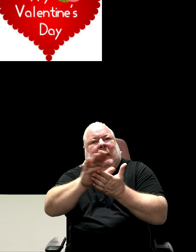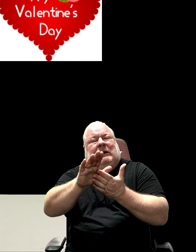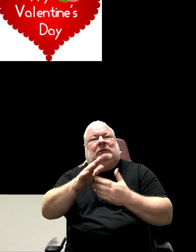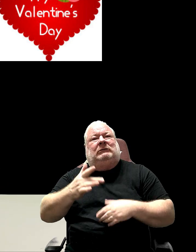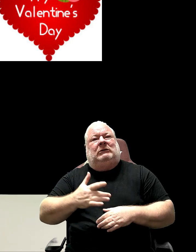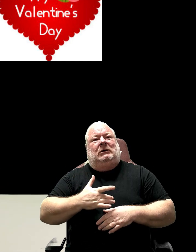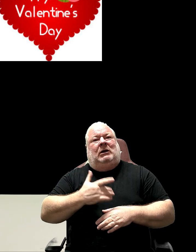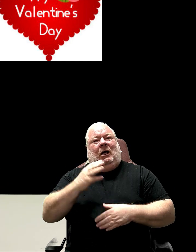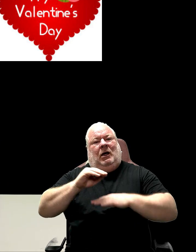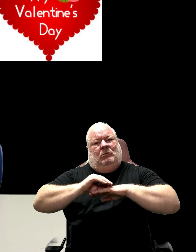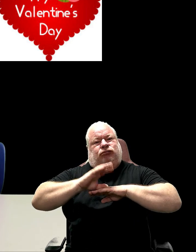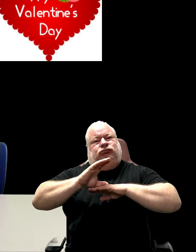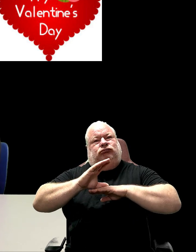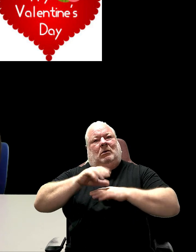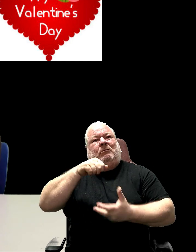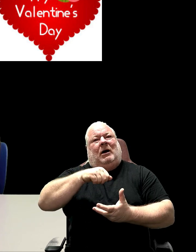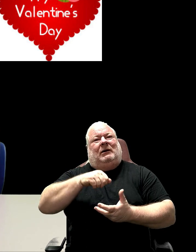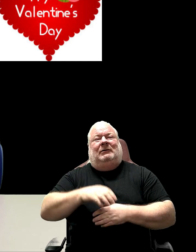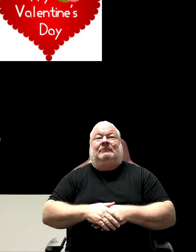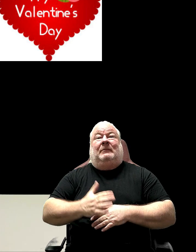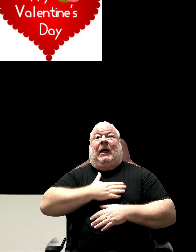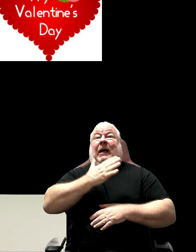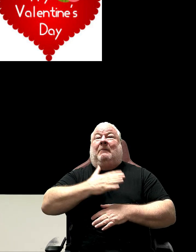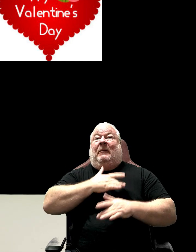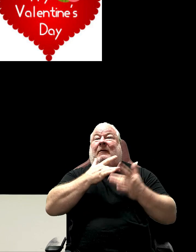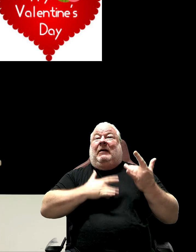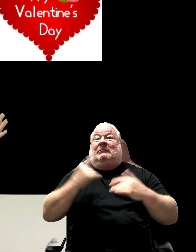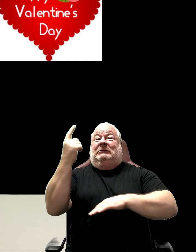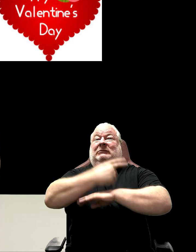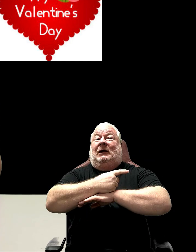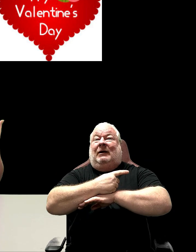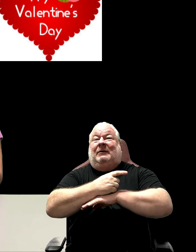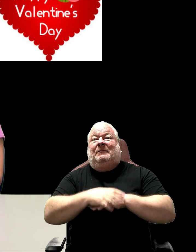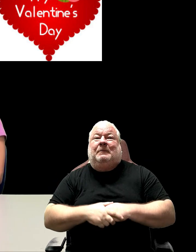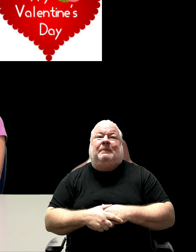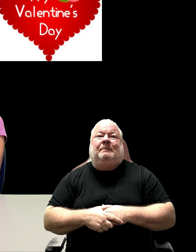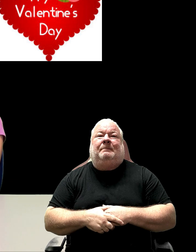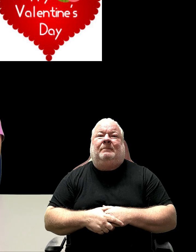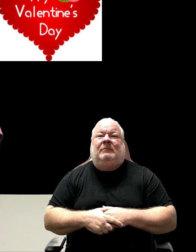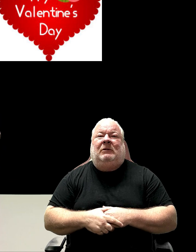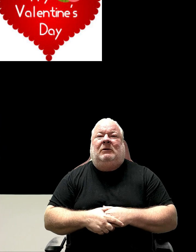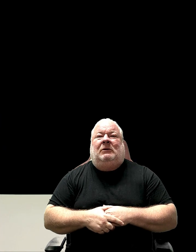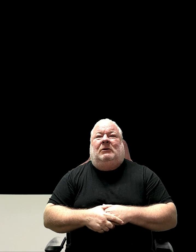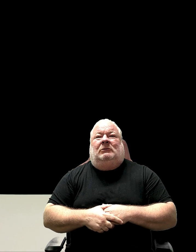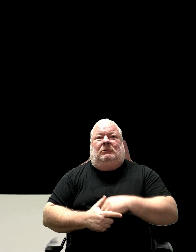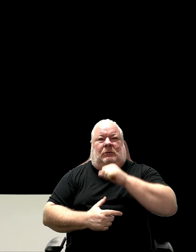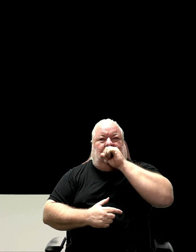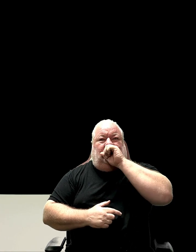well. Happy Valentine's Day, RT! Happy Valentine's Day!